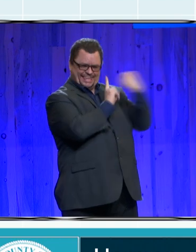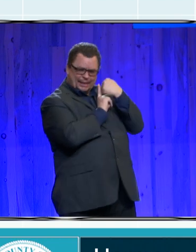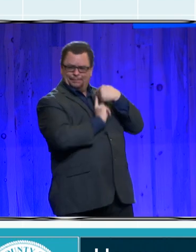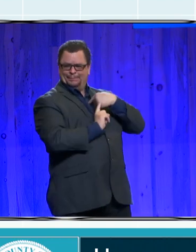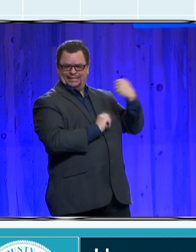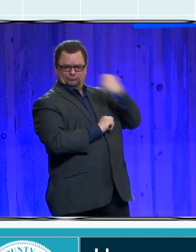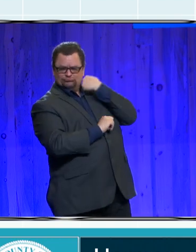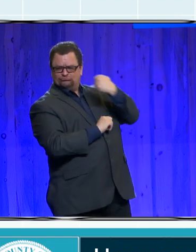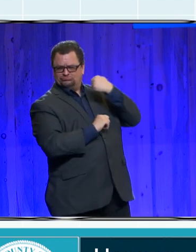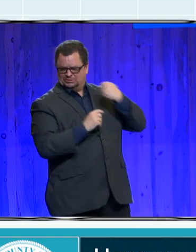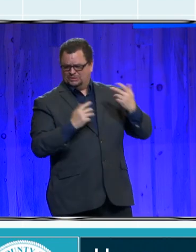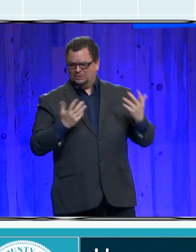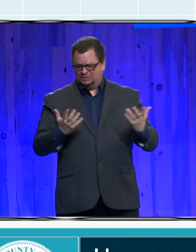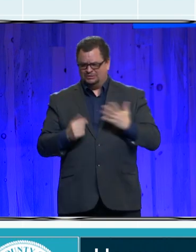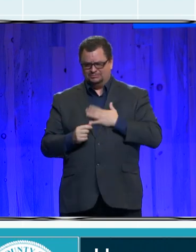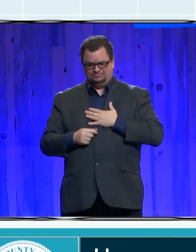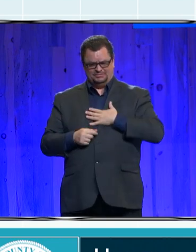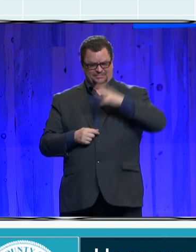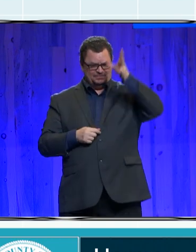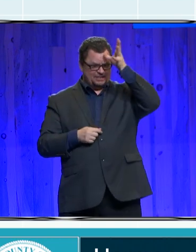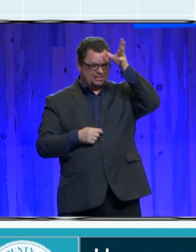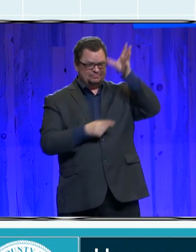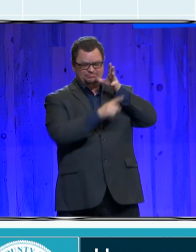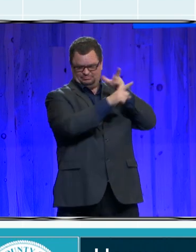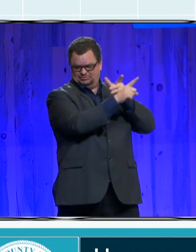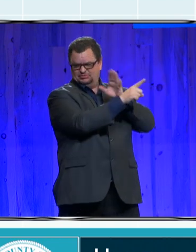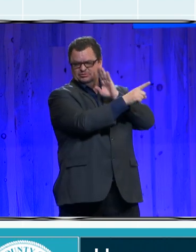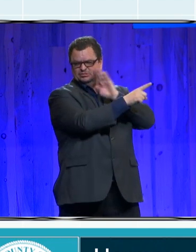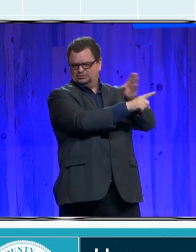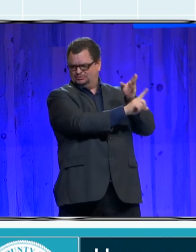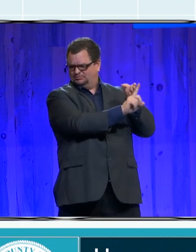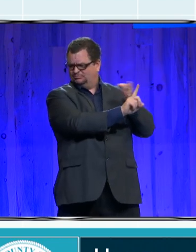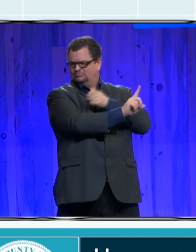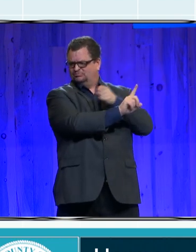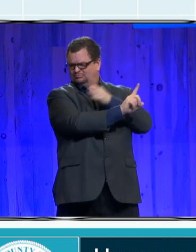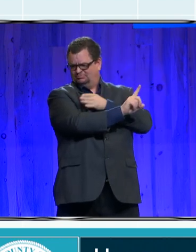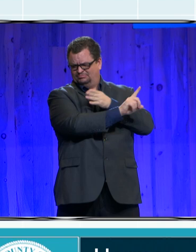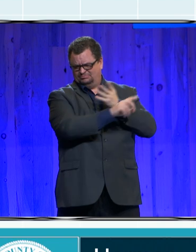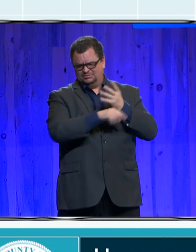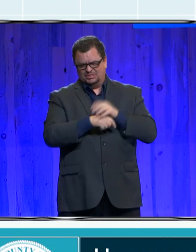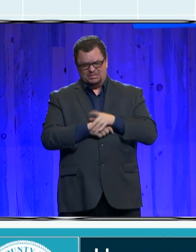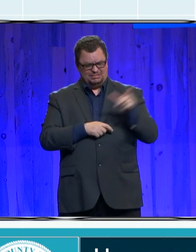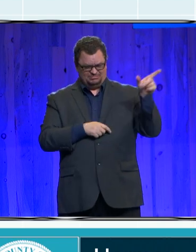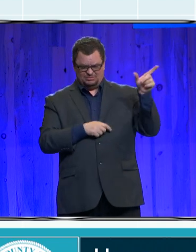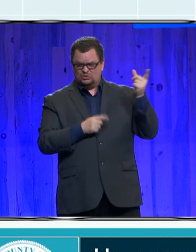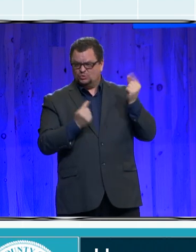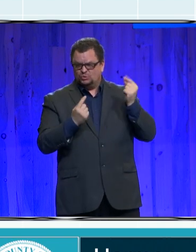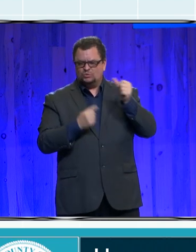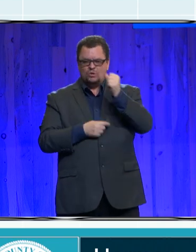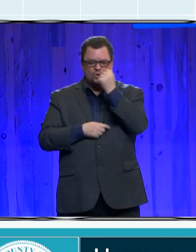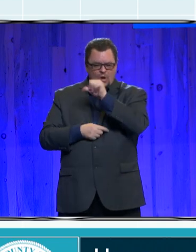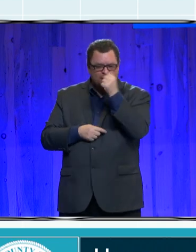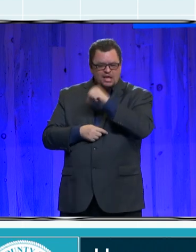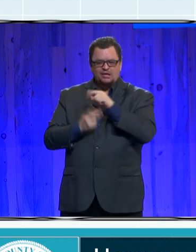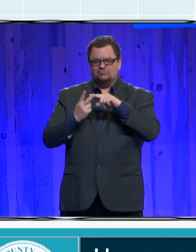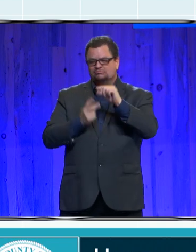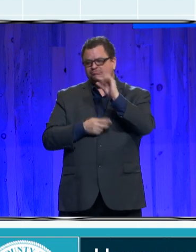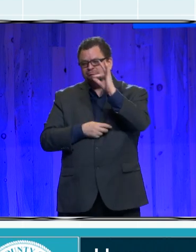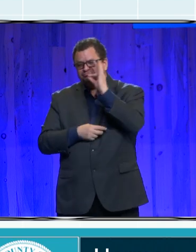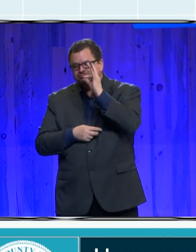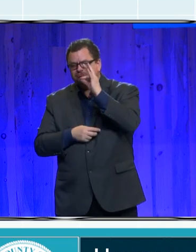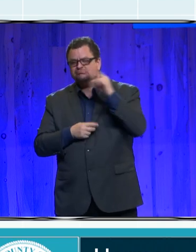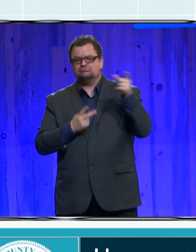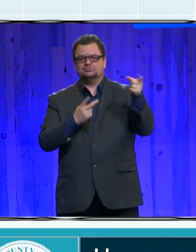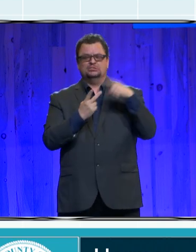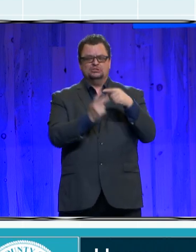my childhood. There was cocaine and marijuana use as well, but I didn't directly observe that. My mother was a meth